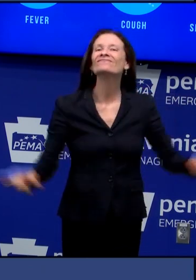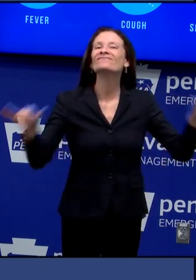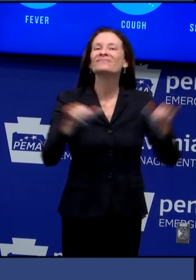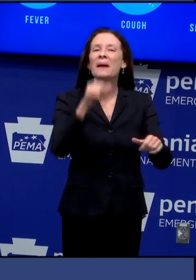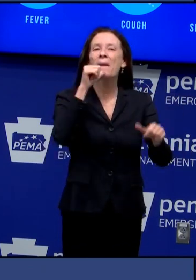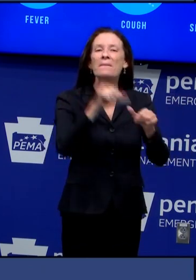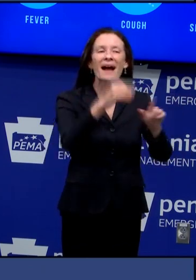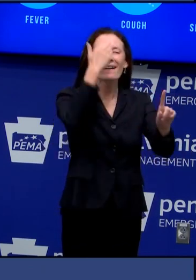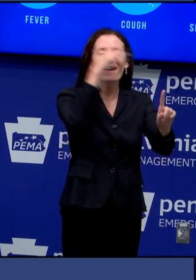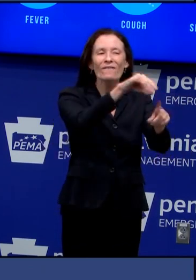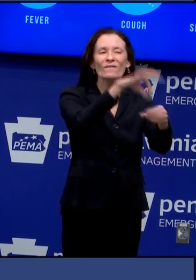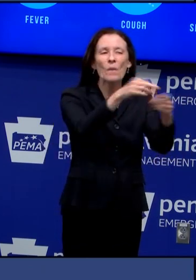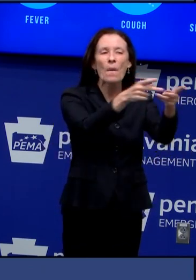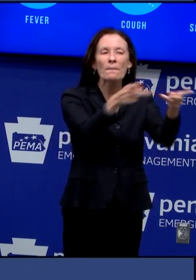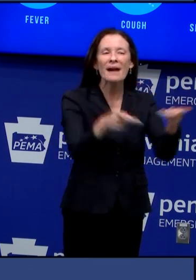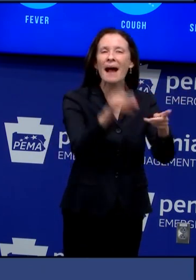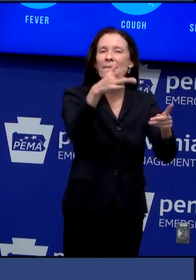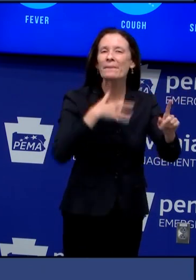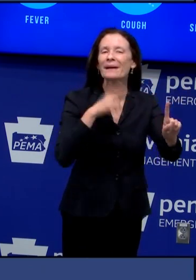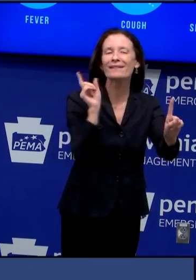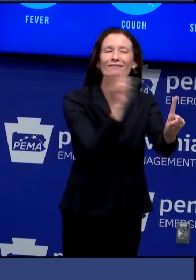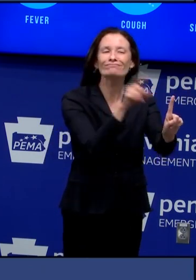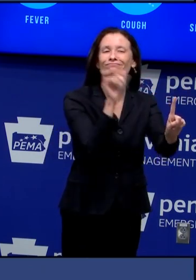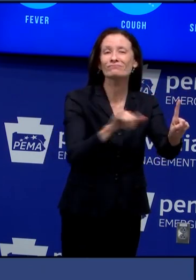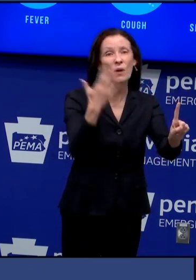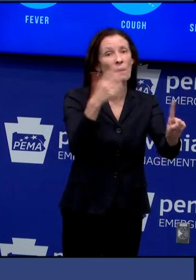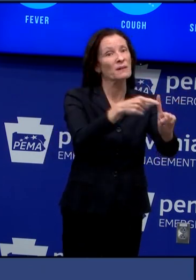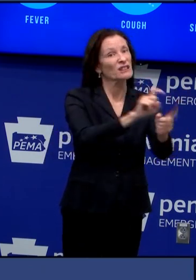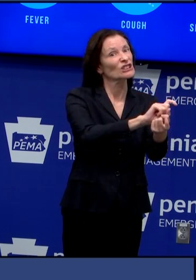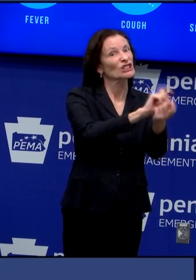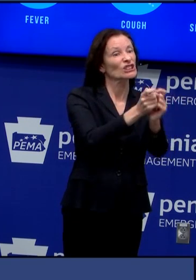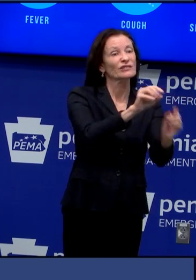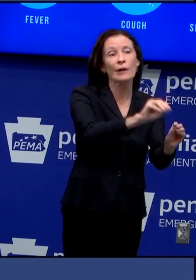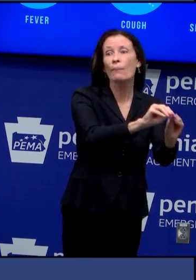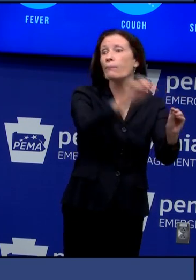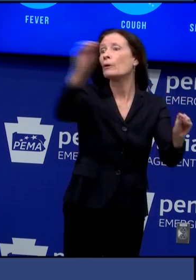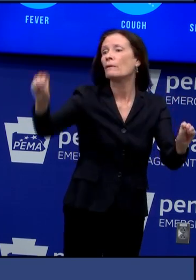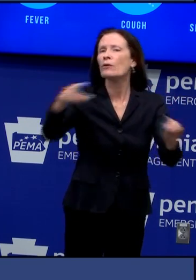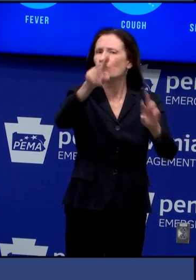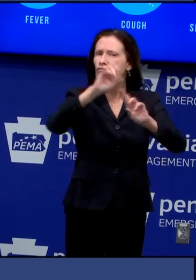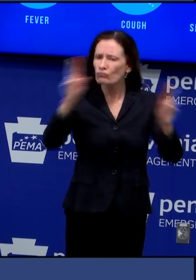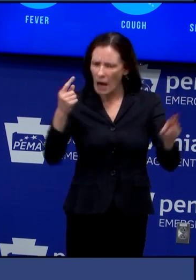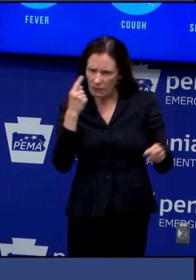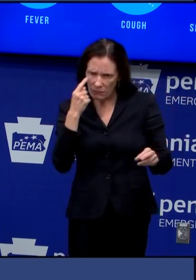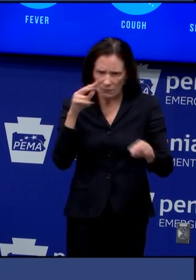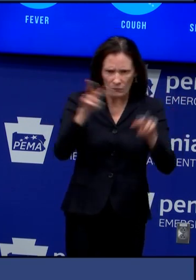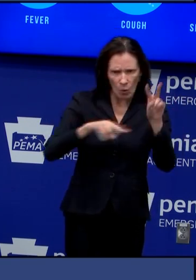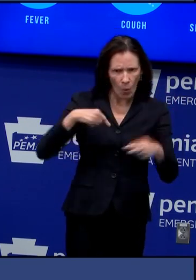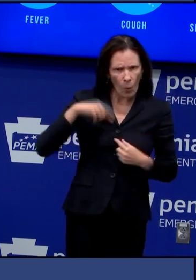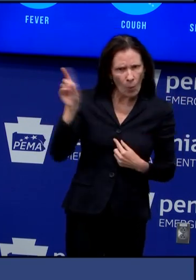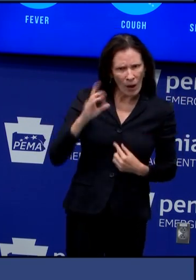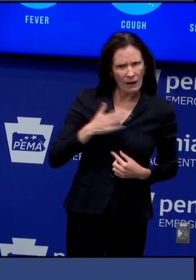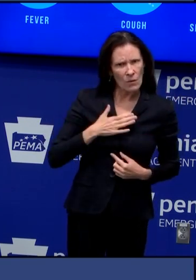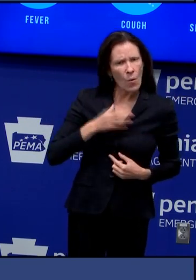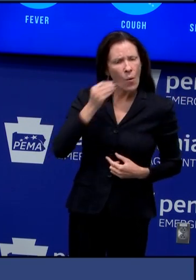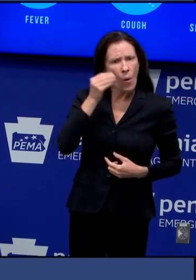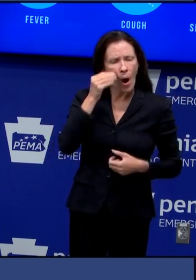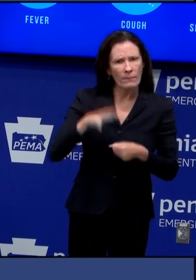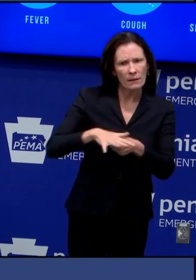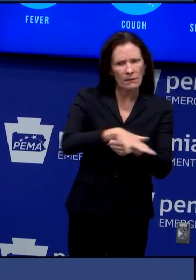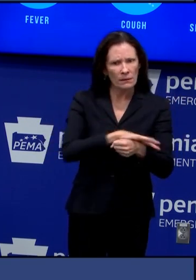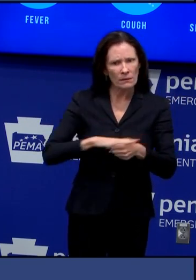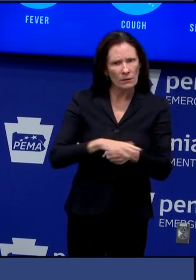to a new location we also want to make sure that all polling places are doing everything possible to protect the public